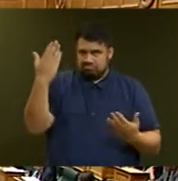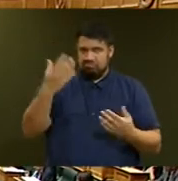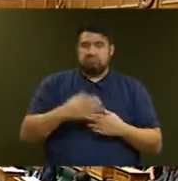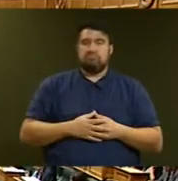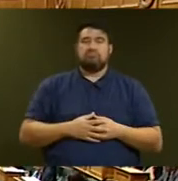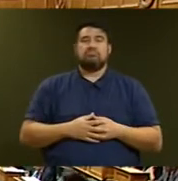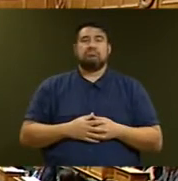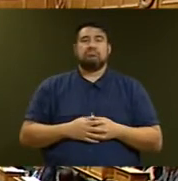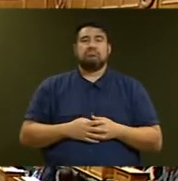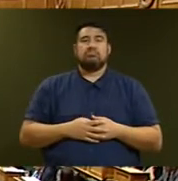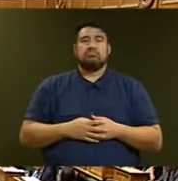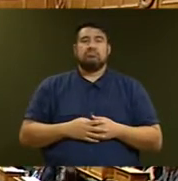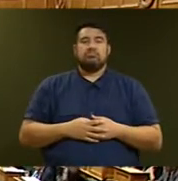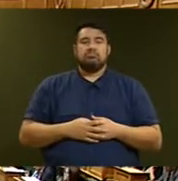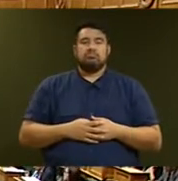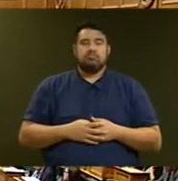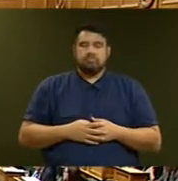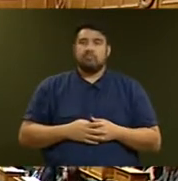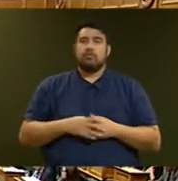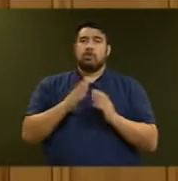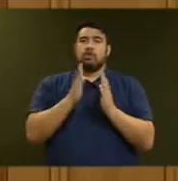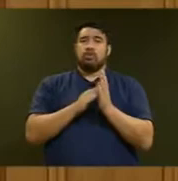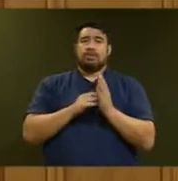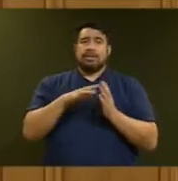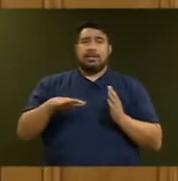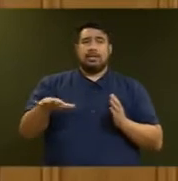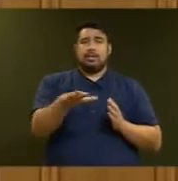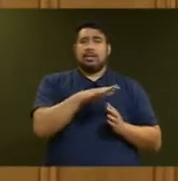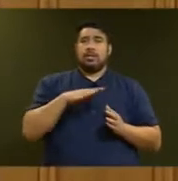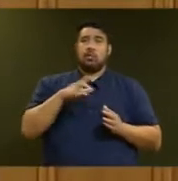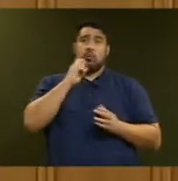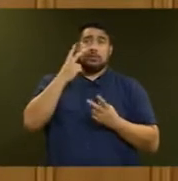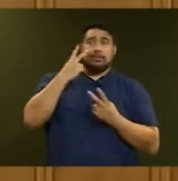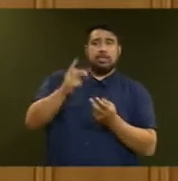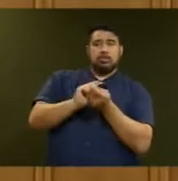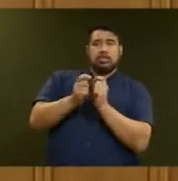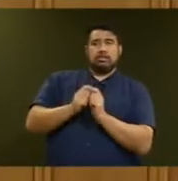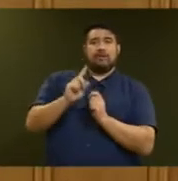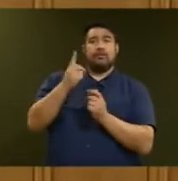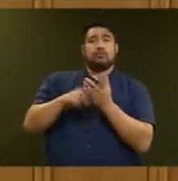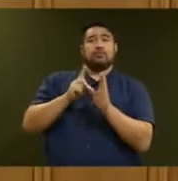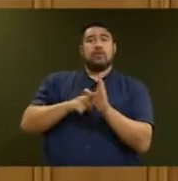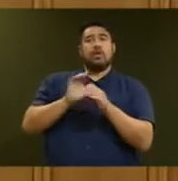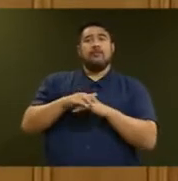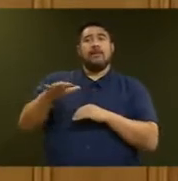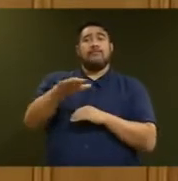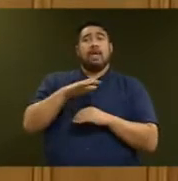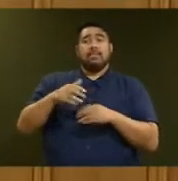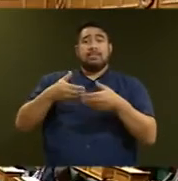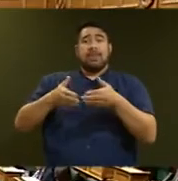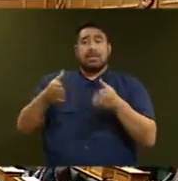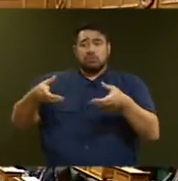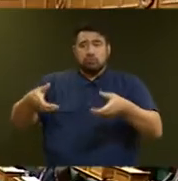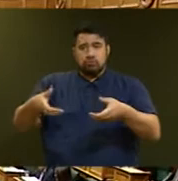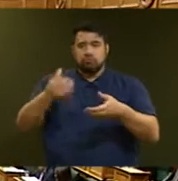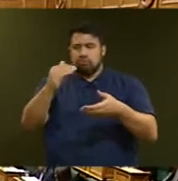Development, what changes can New Zealanders expect on 1 July as part of the Families Package? Mr